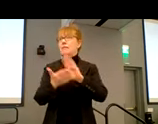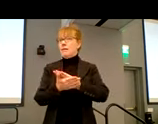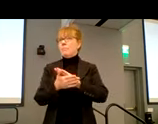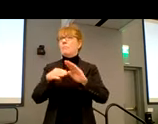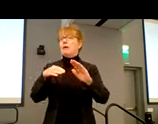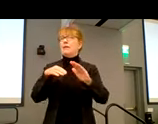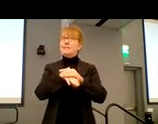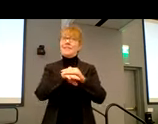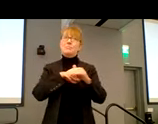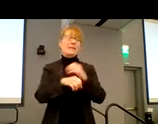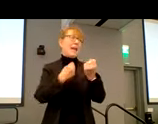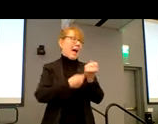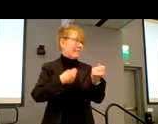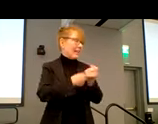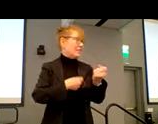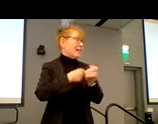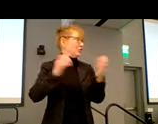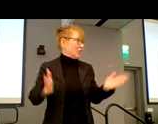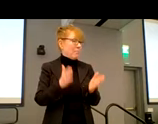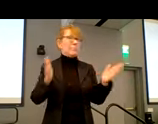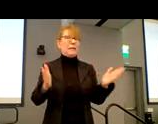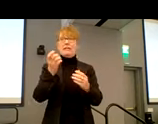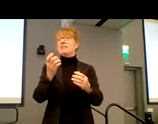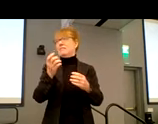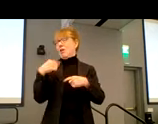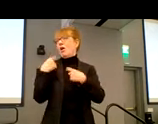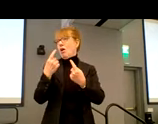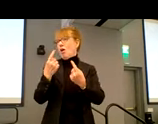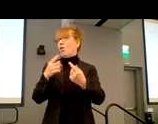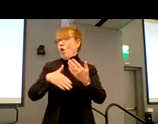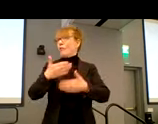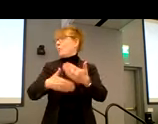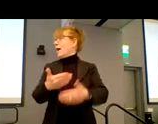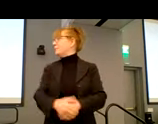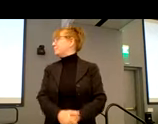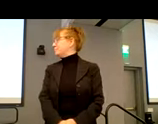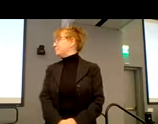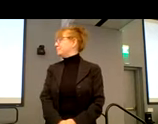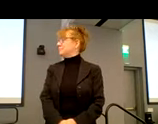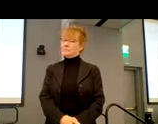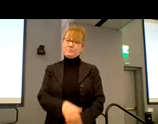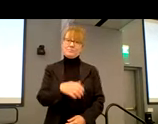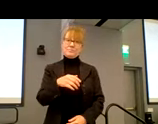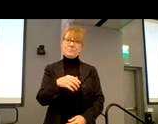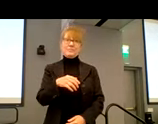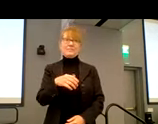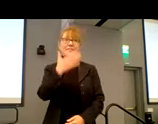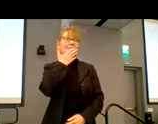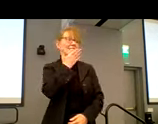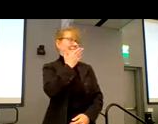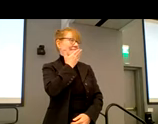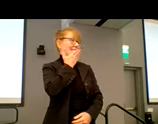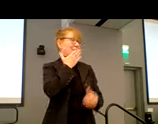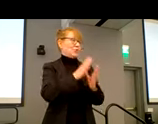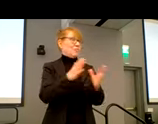advocate and champion along the way. So great. Thank you so much. Well, I hope I